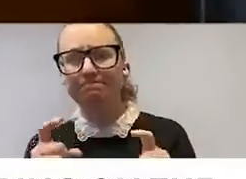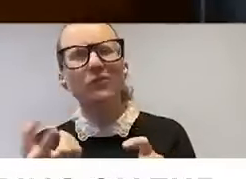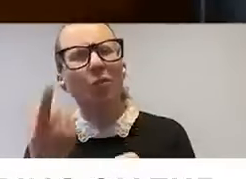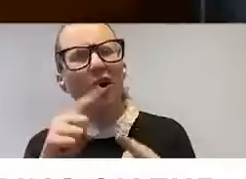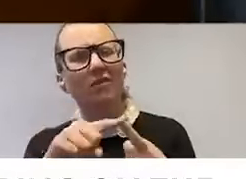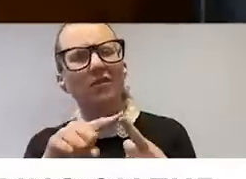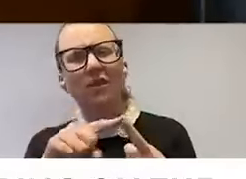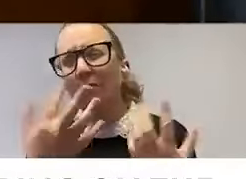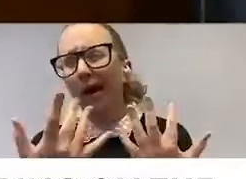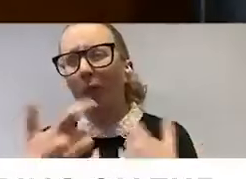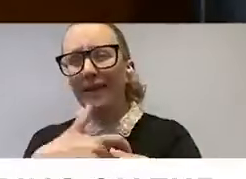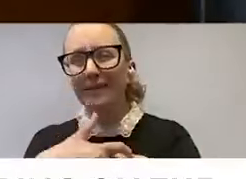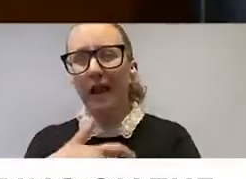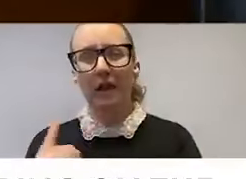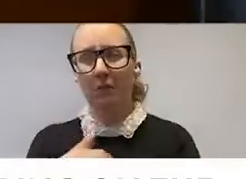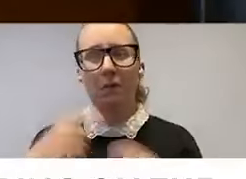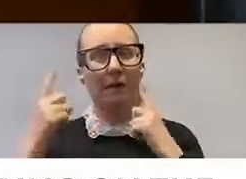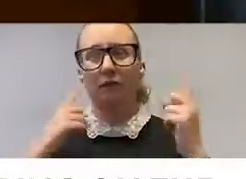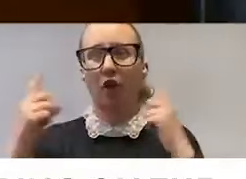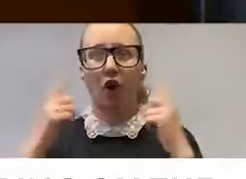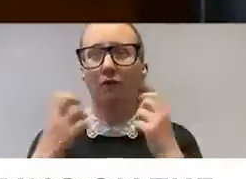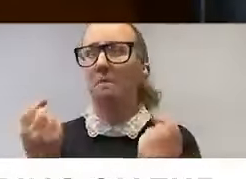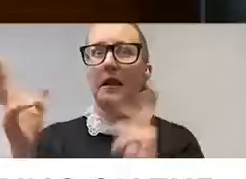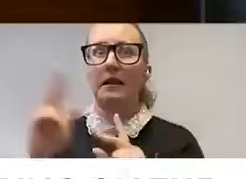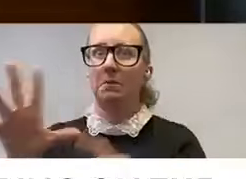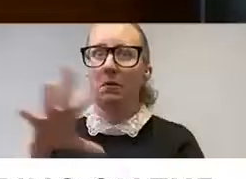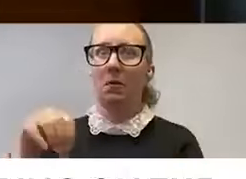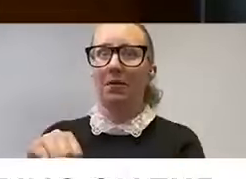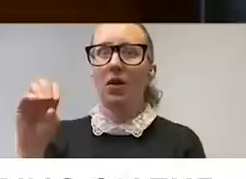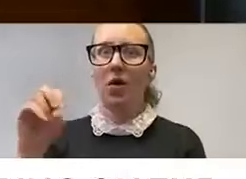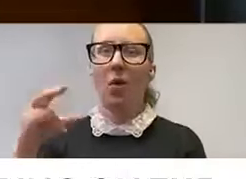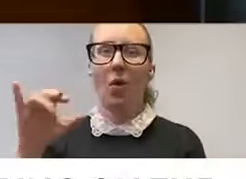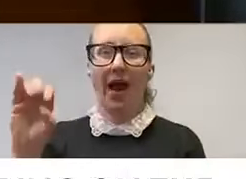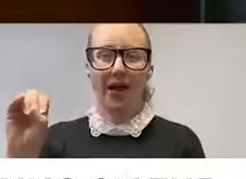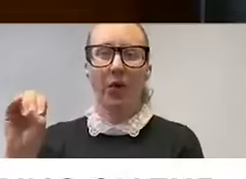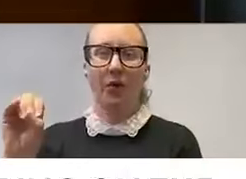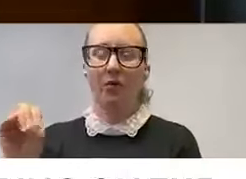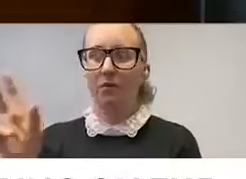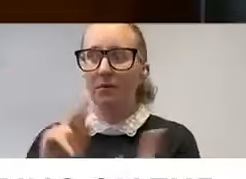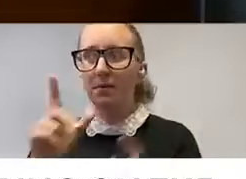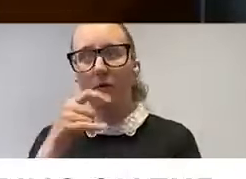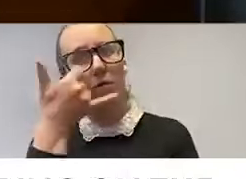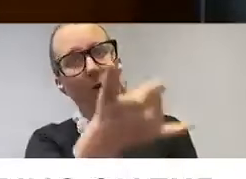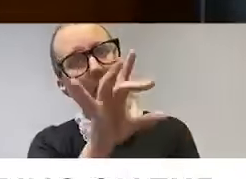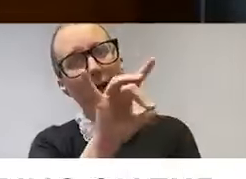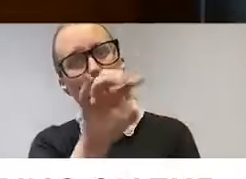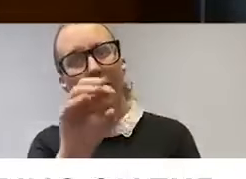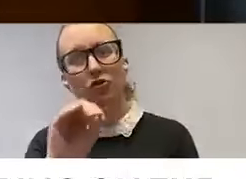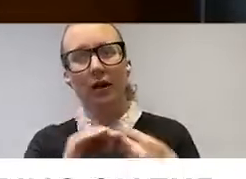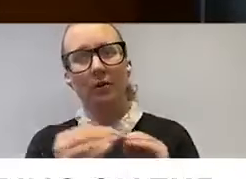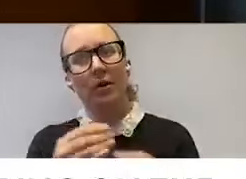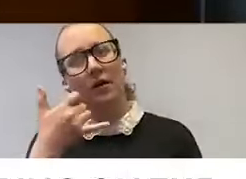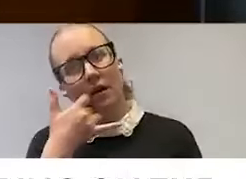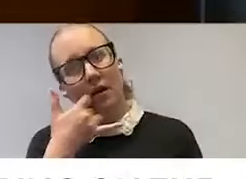times. We've heard from a lot of constituents in the state of Ohio that, you know, when folks are calling the 800 number, they're waiting a